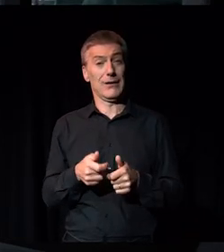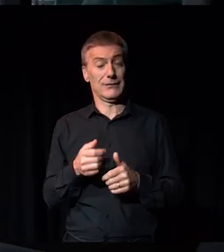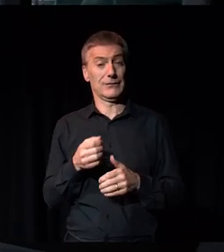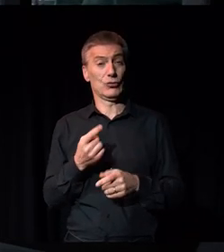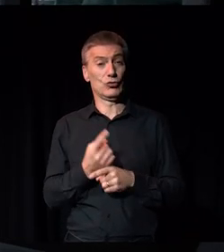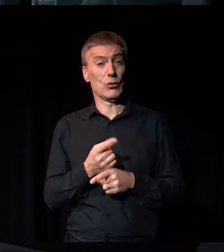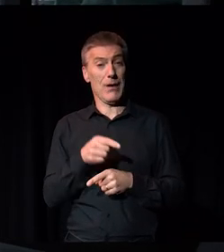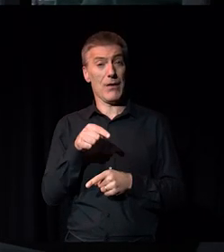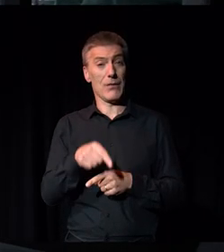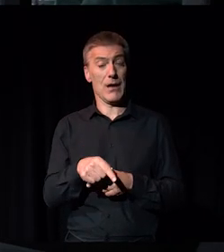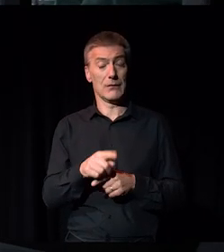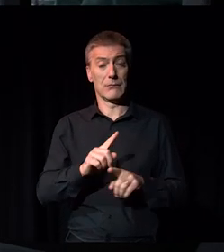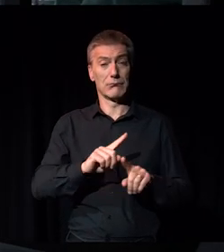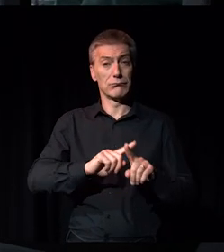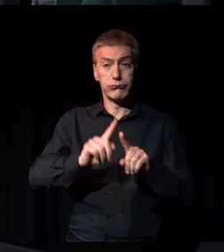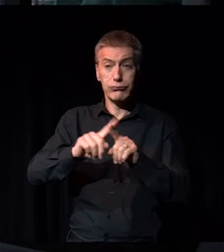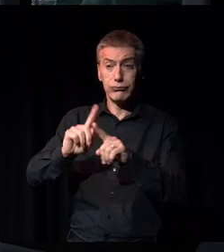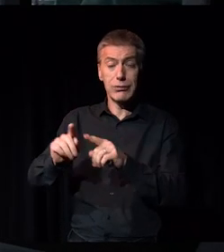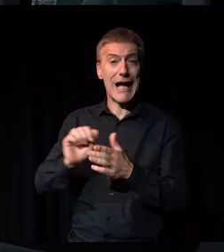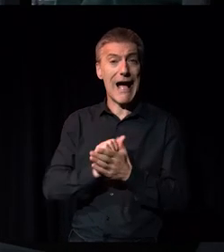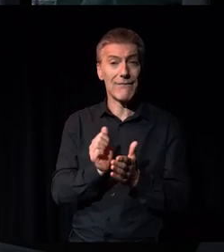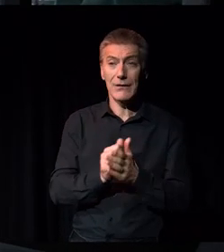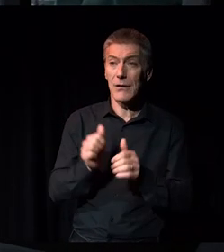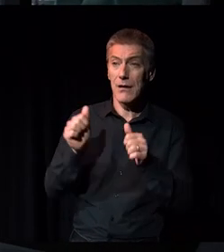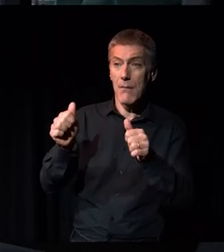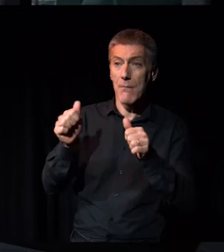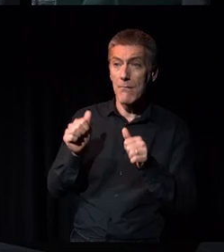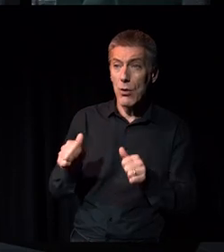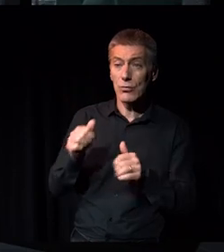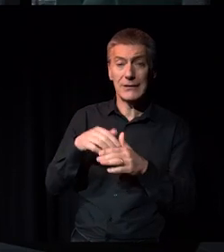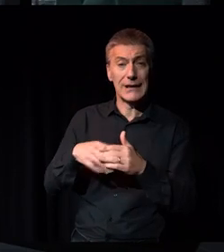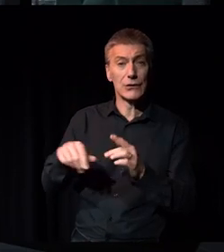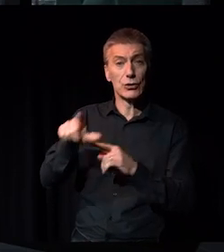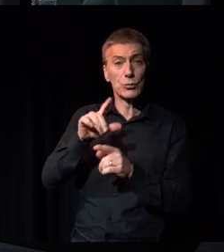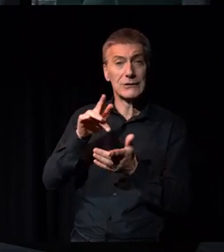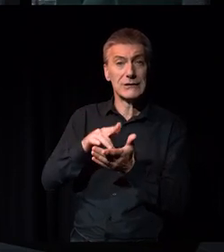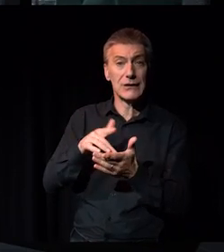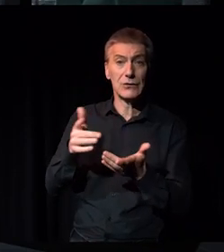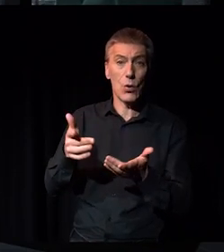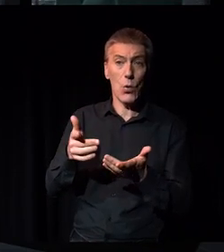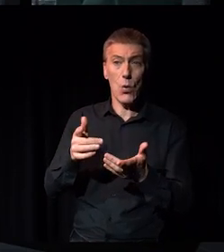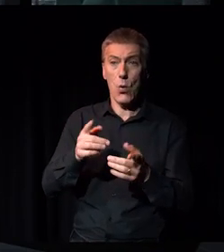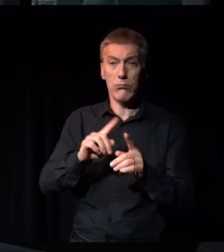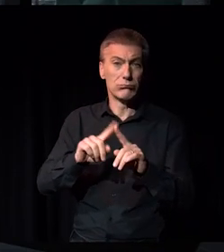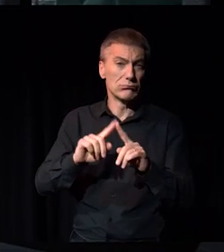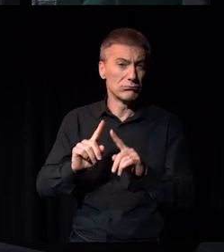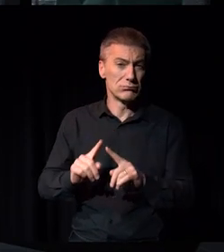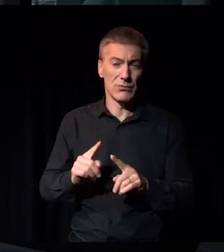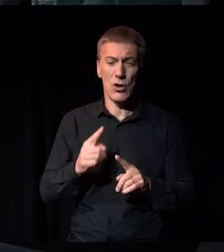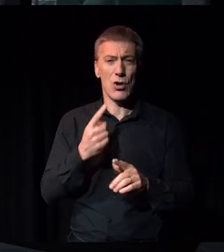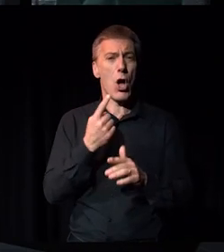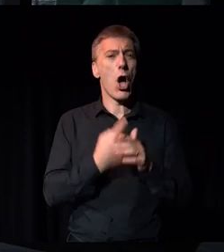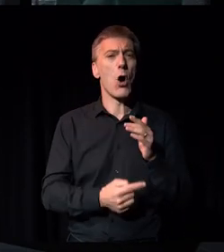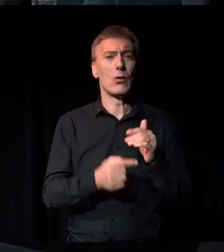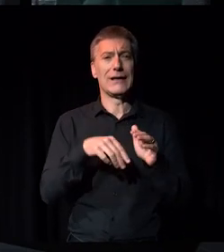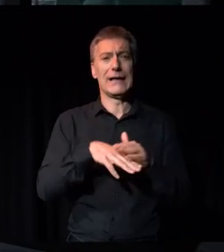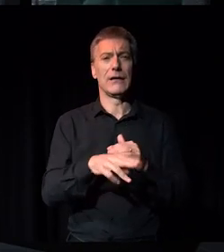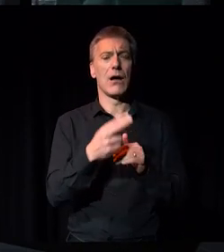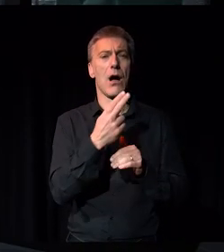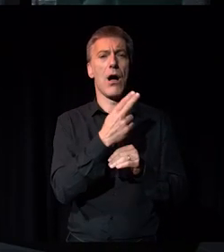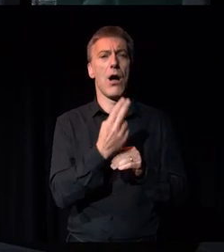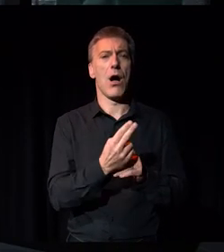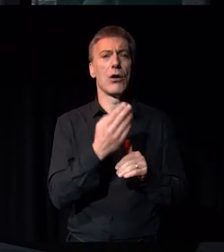you know, different places to advertise and posters in local community centres. And yeah, don't just think I'll put it on arts jobs and